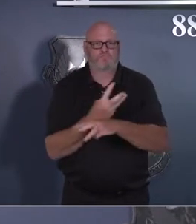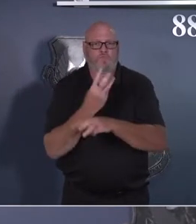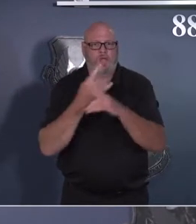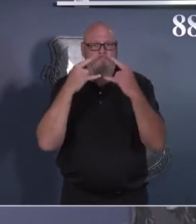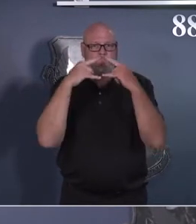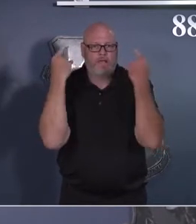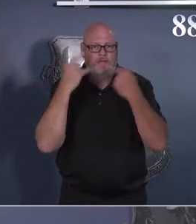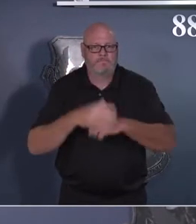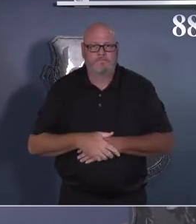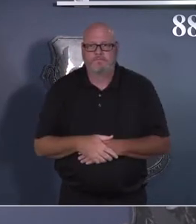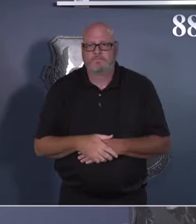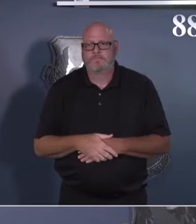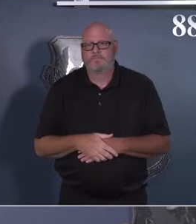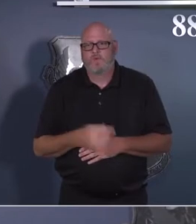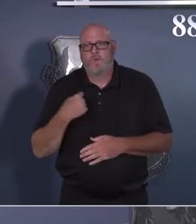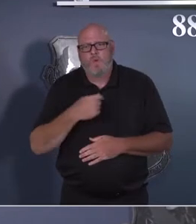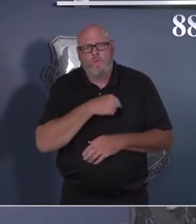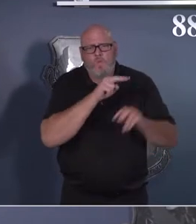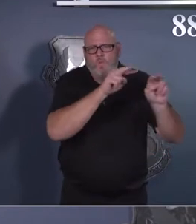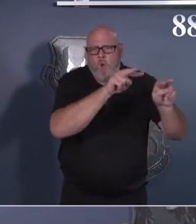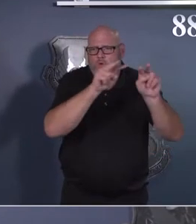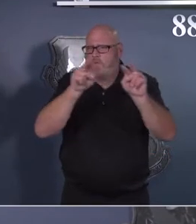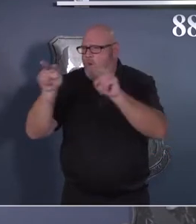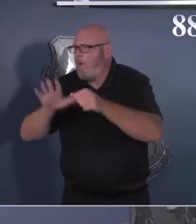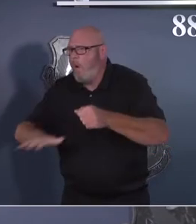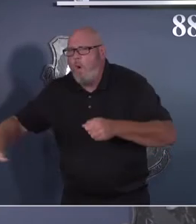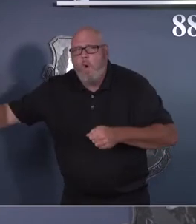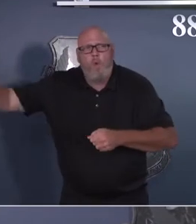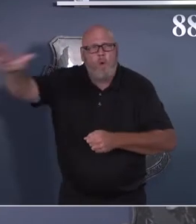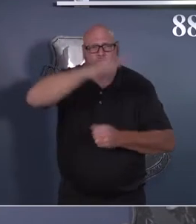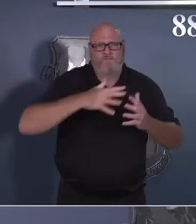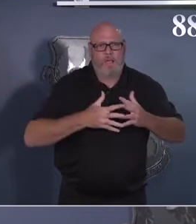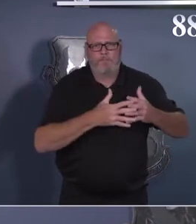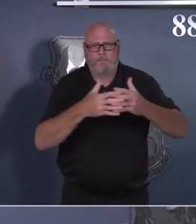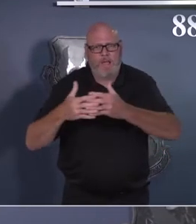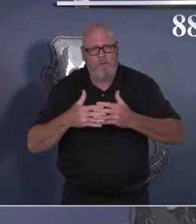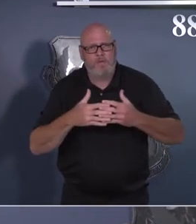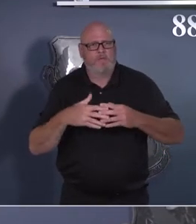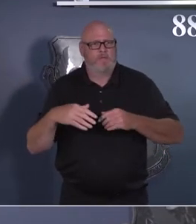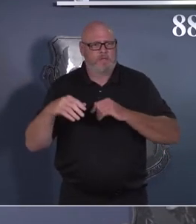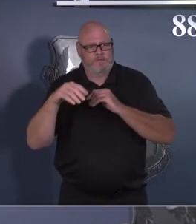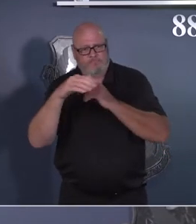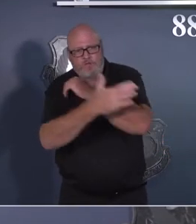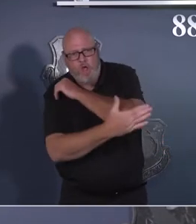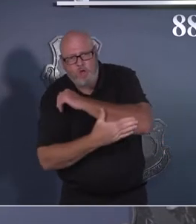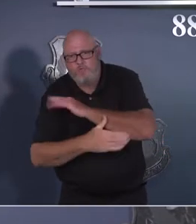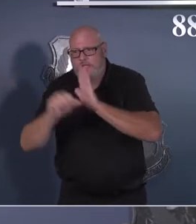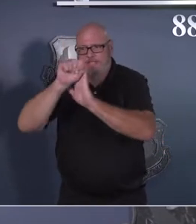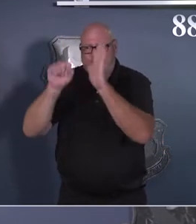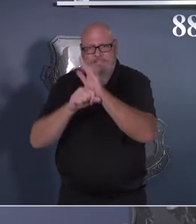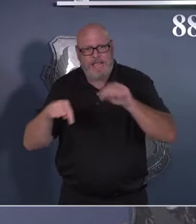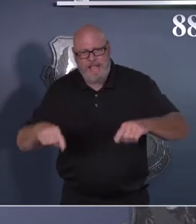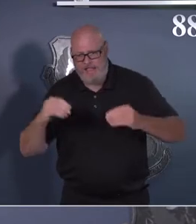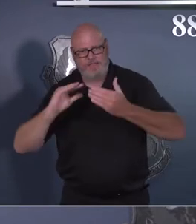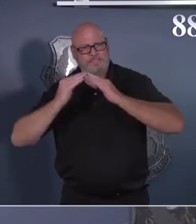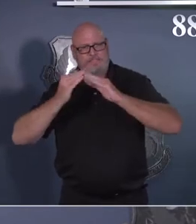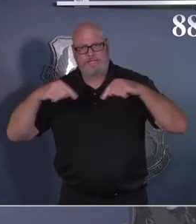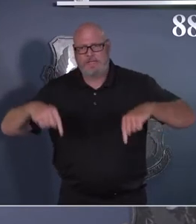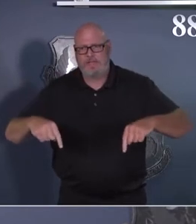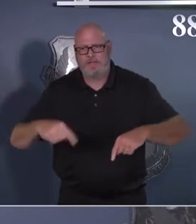and locally, those were the triggers that drove us to implementing Health Protection Condition Bravo today.